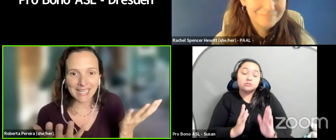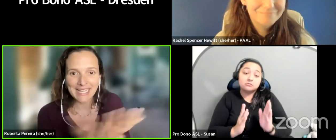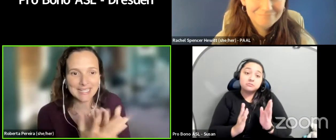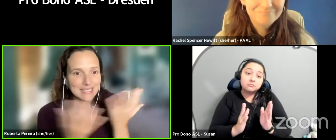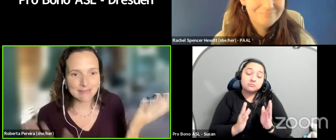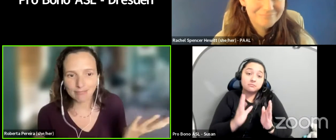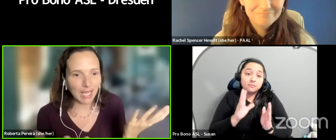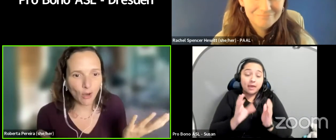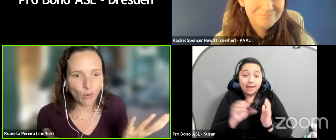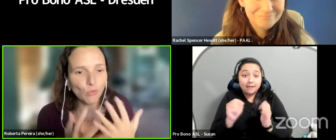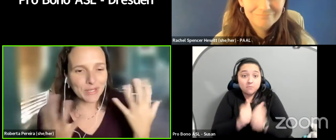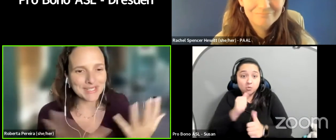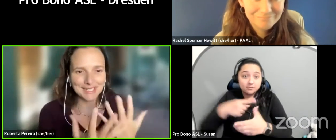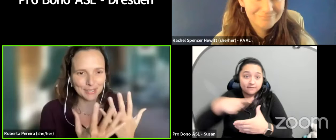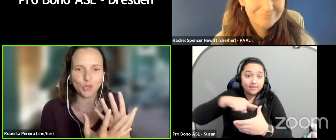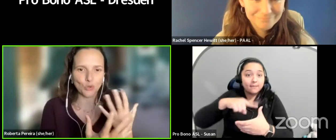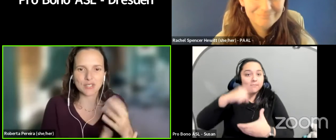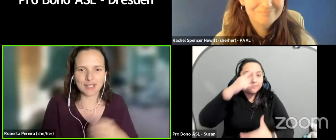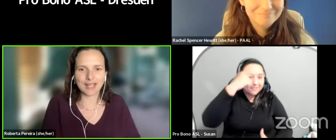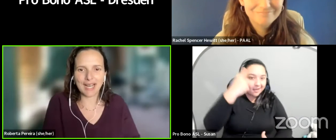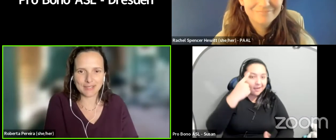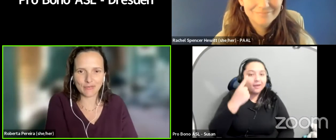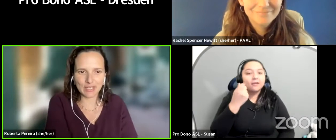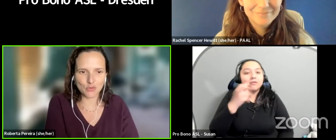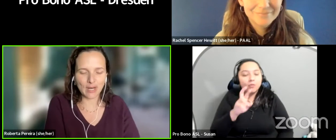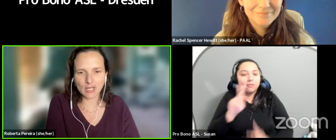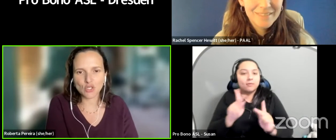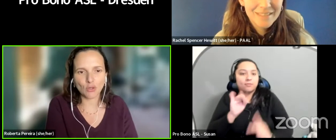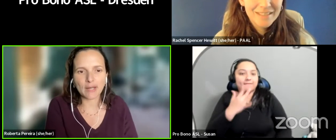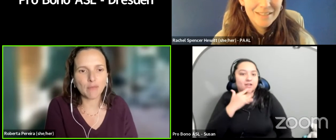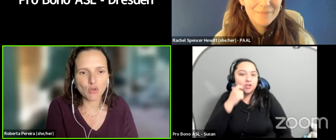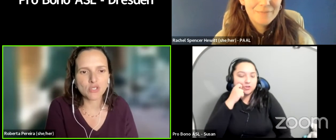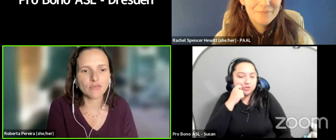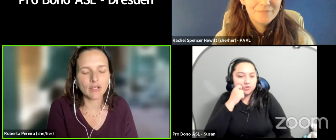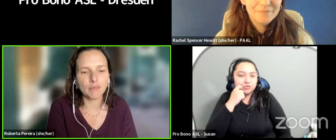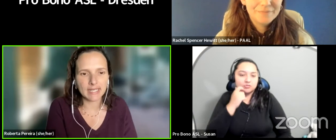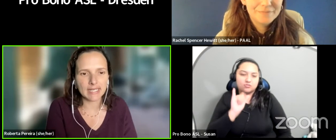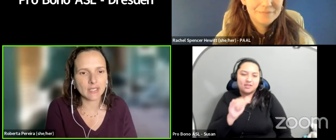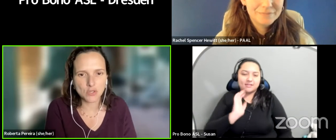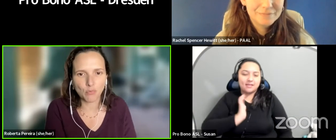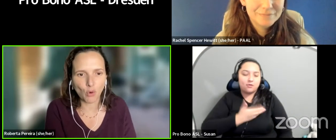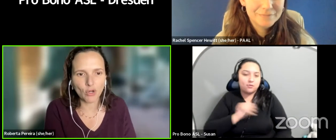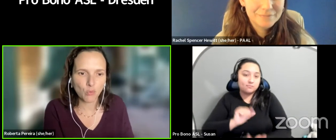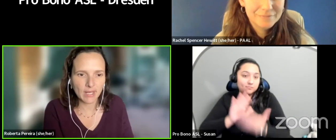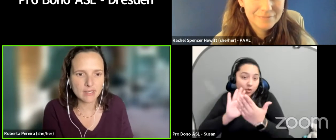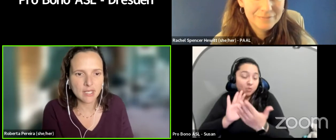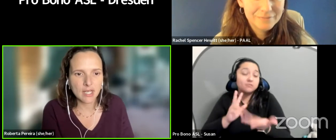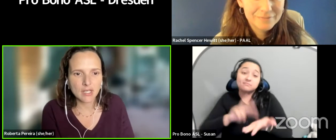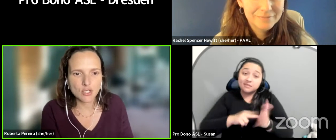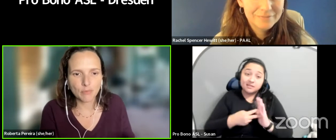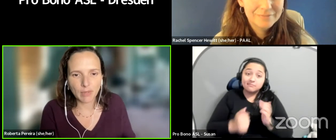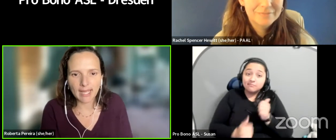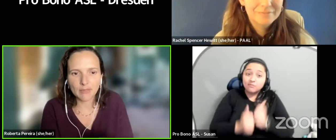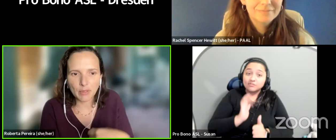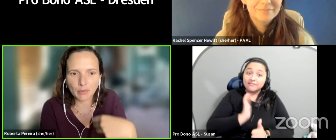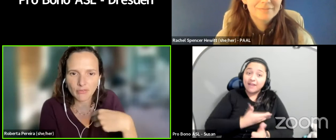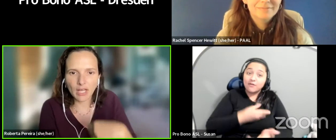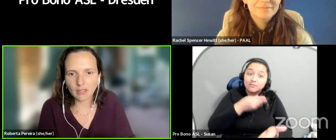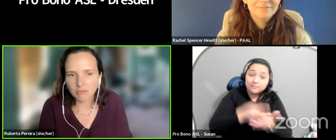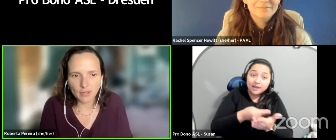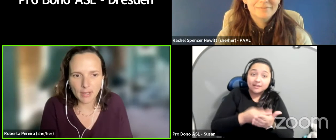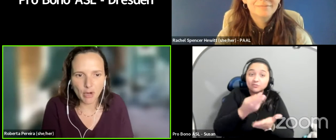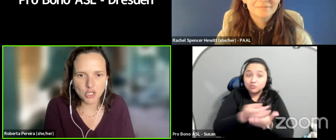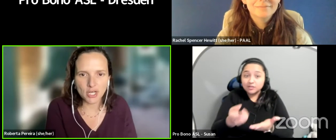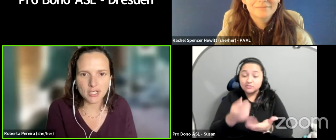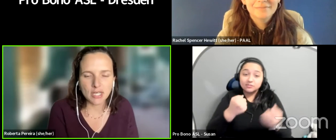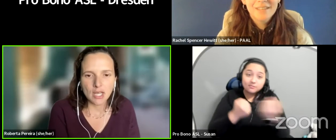And like, that's how we did those kinds of things. Right. And so like most of the money and the support went to black and people of